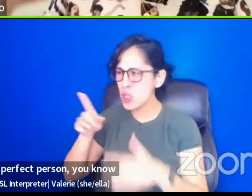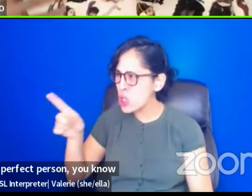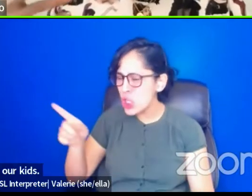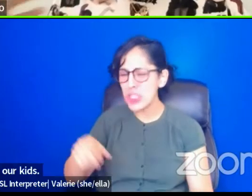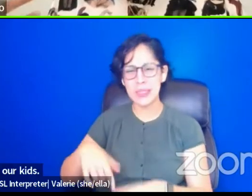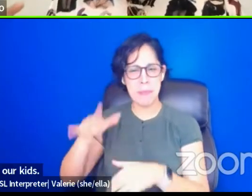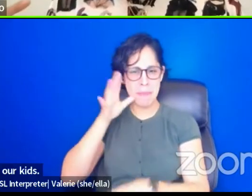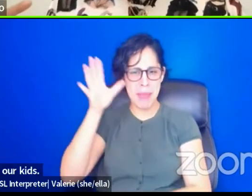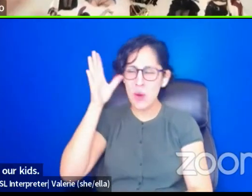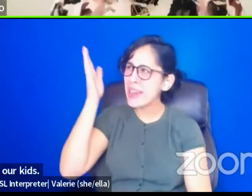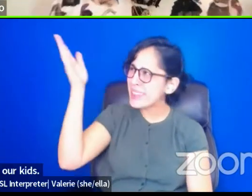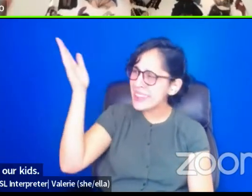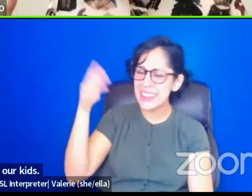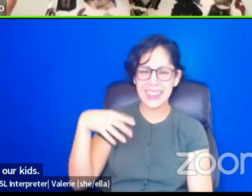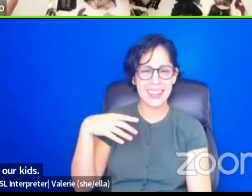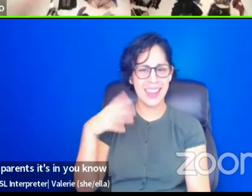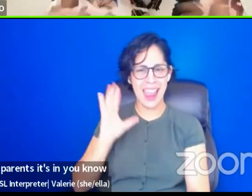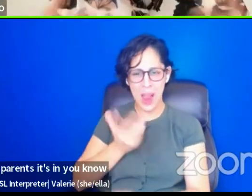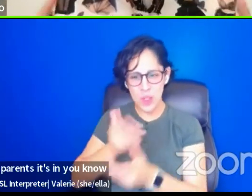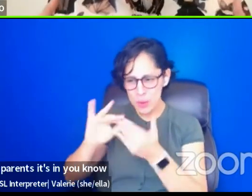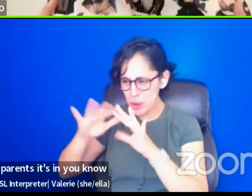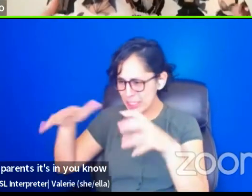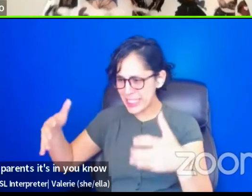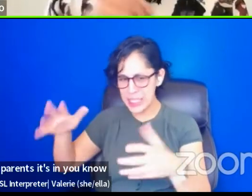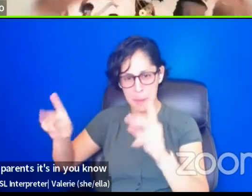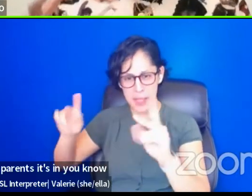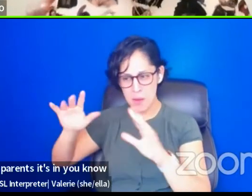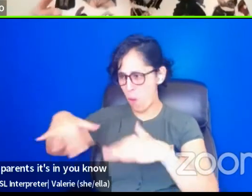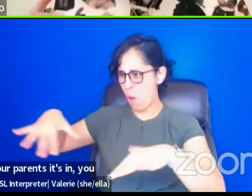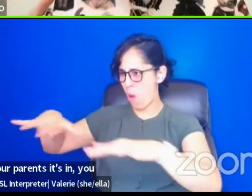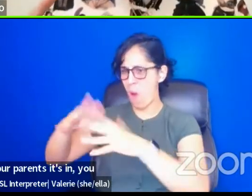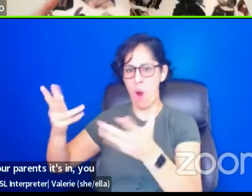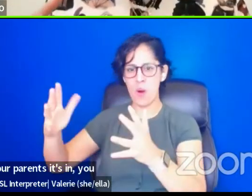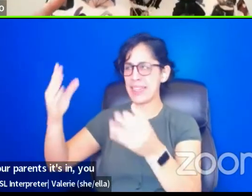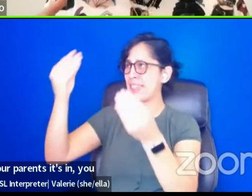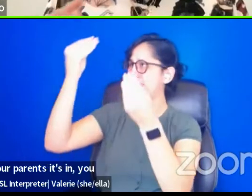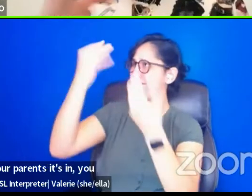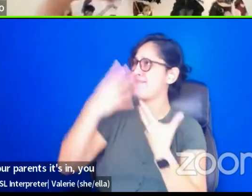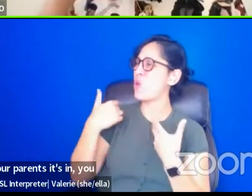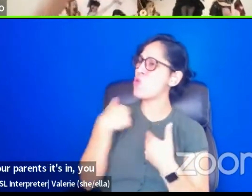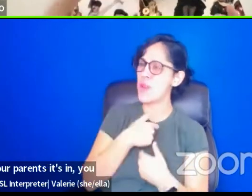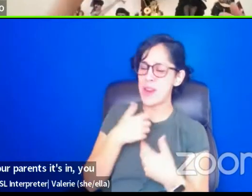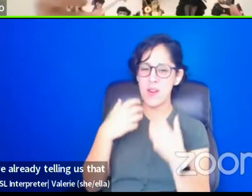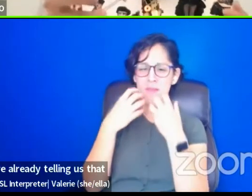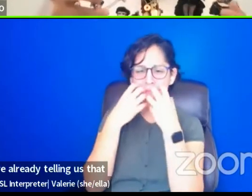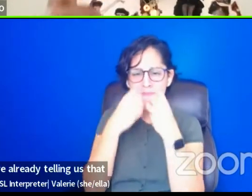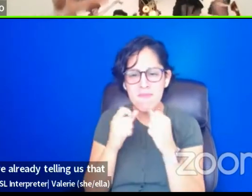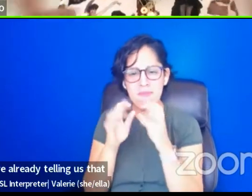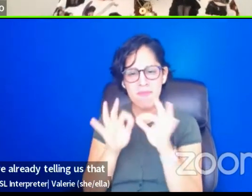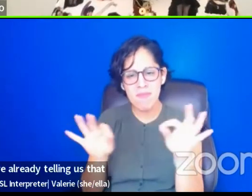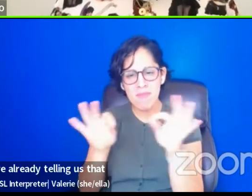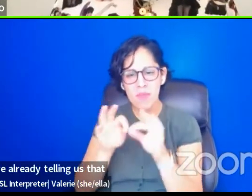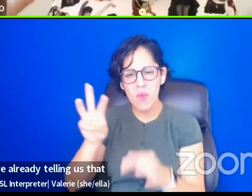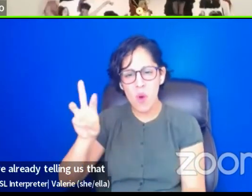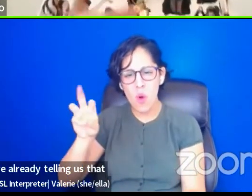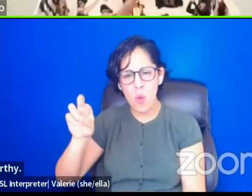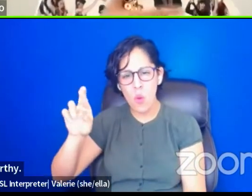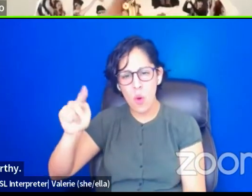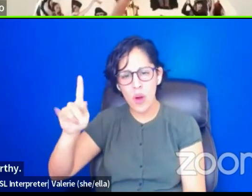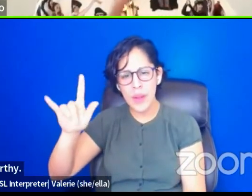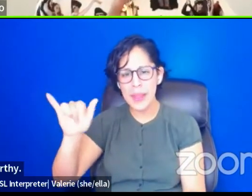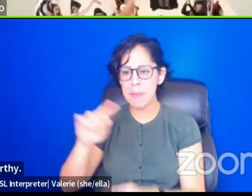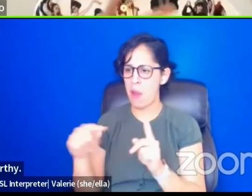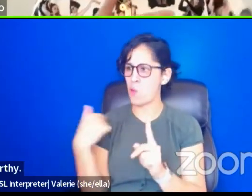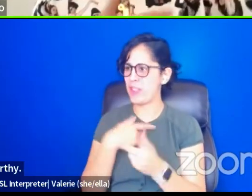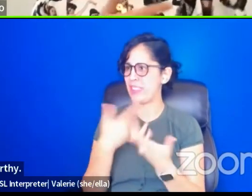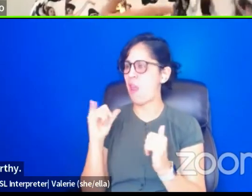parents, it's in, you know, our community, they're already telling us that we're worthy. And for some reason we keep thinking, I need to get